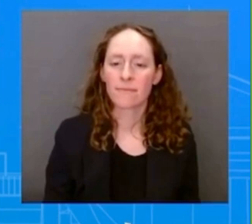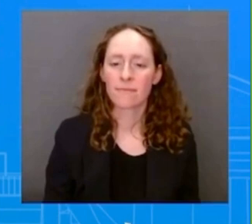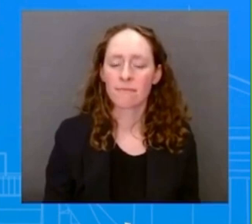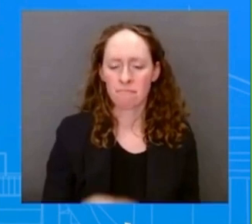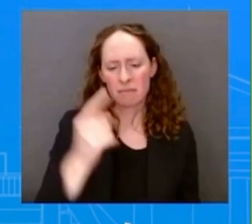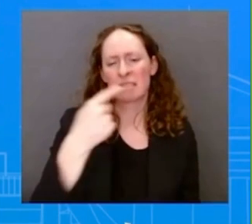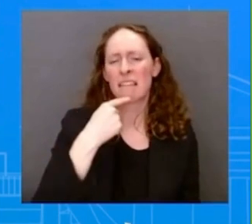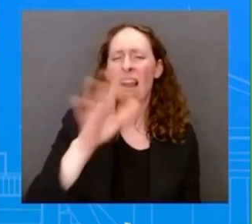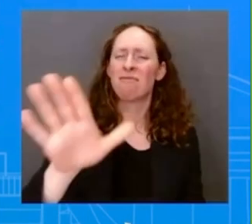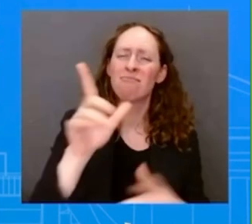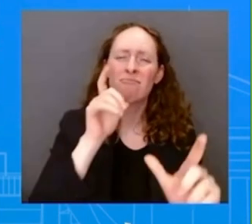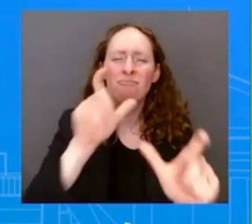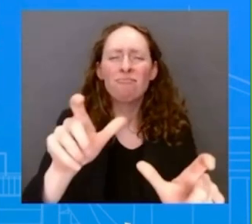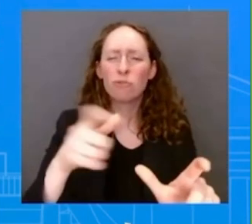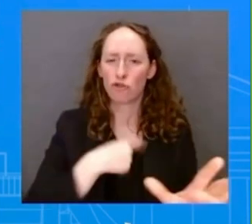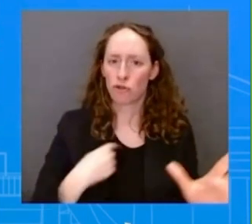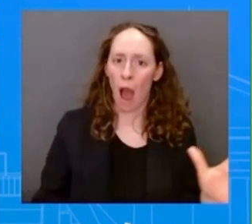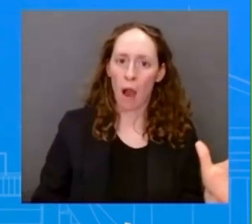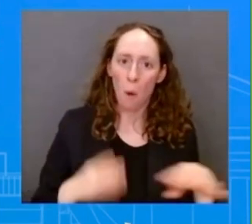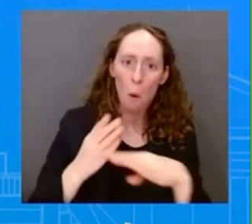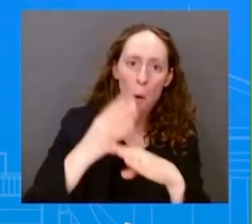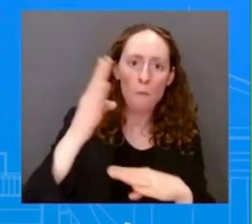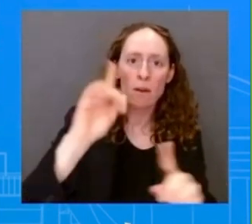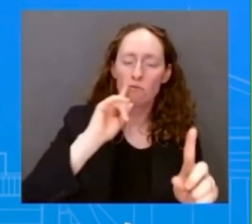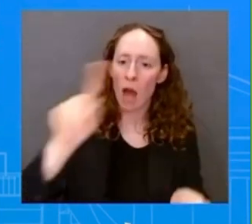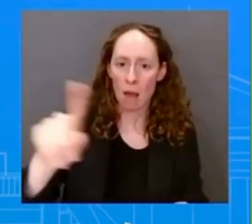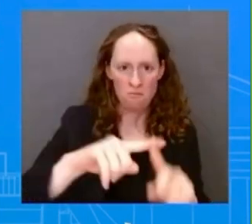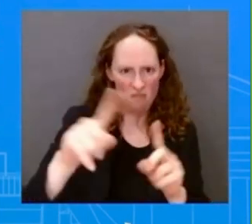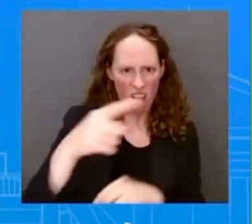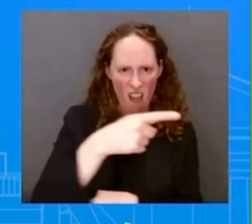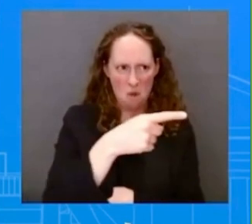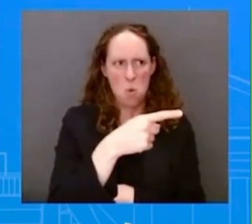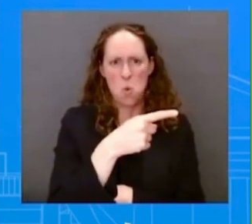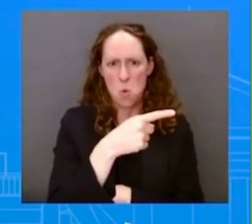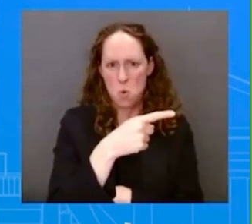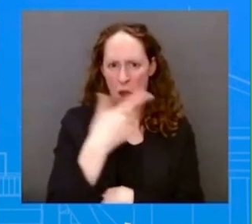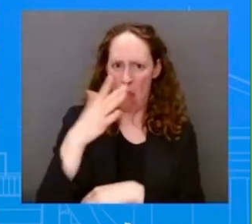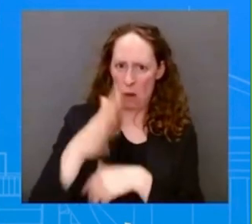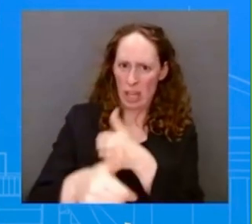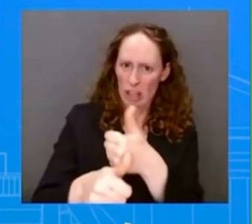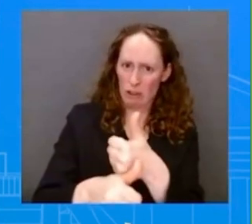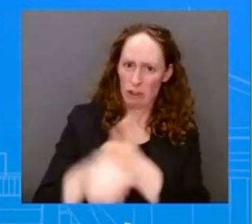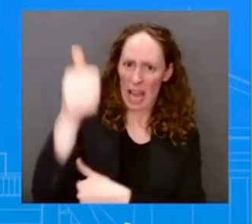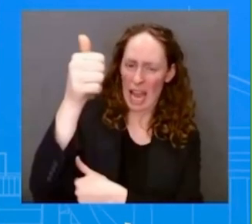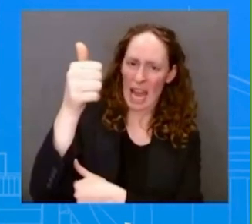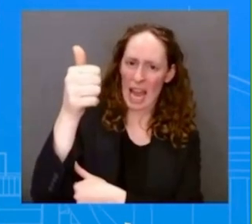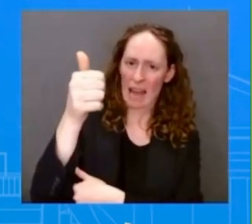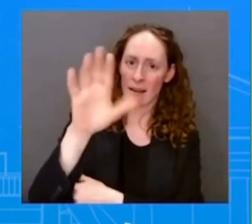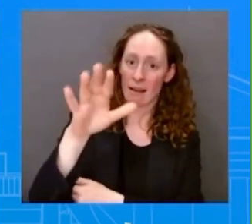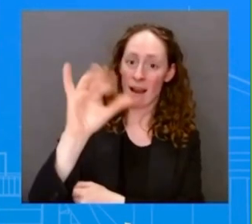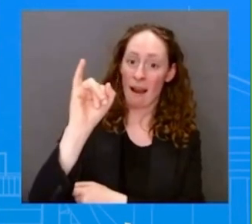if the House Speaker meets meets with the leader of Taiwan. So what is the administration for?